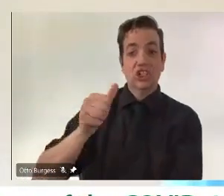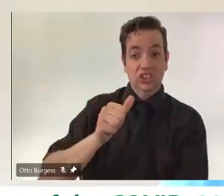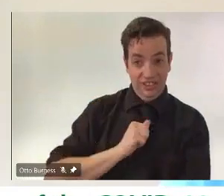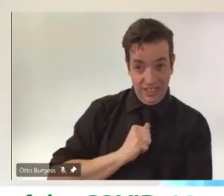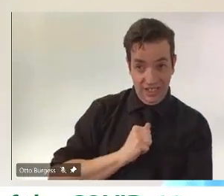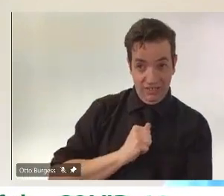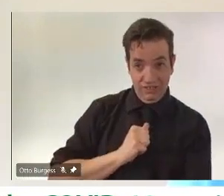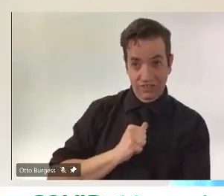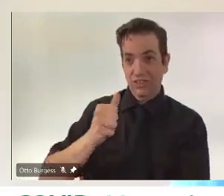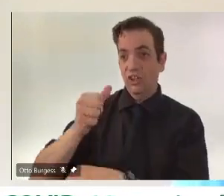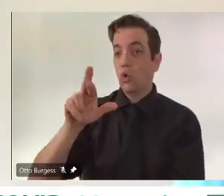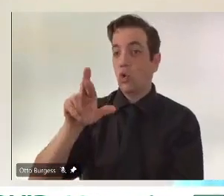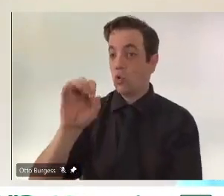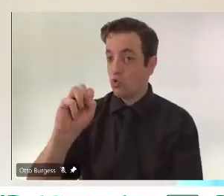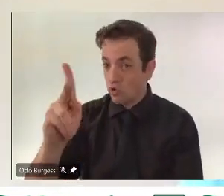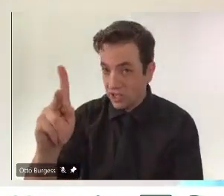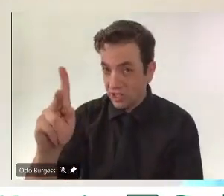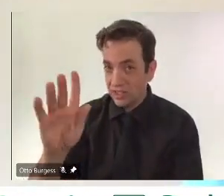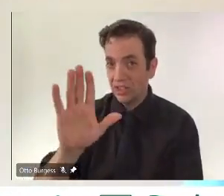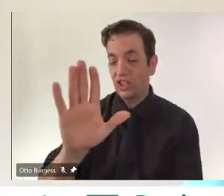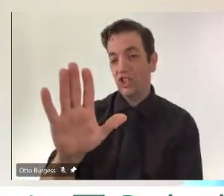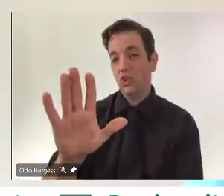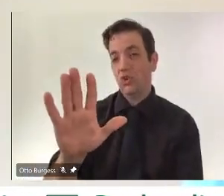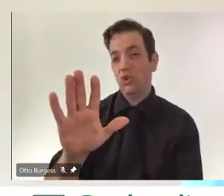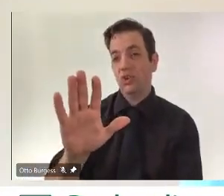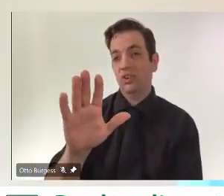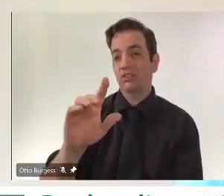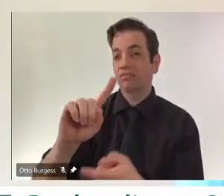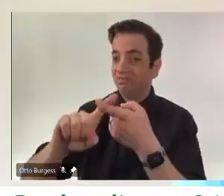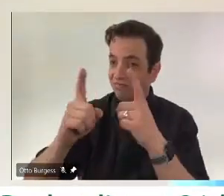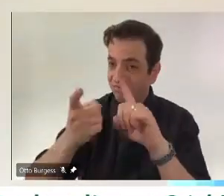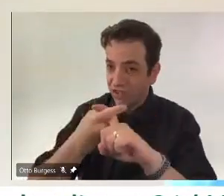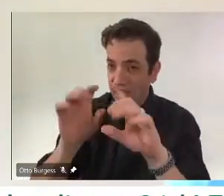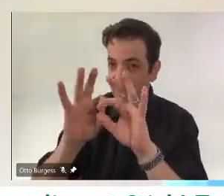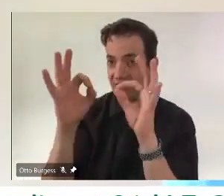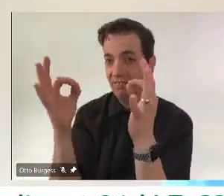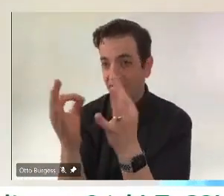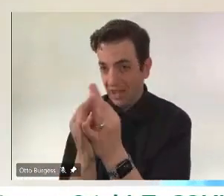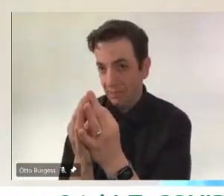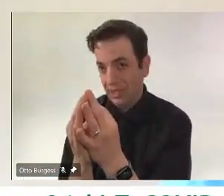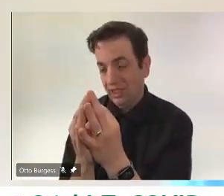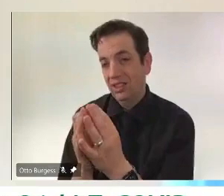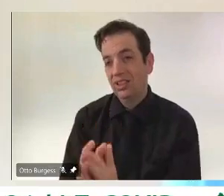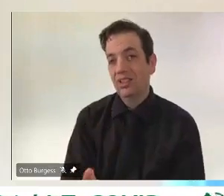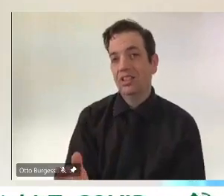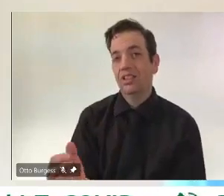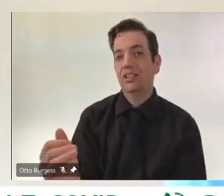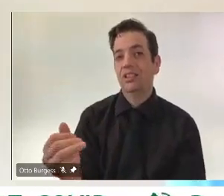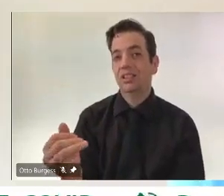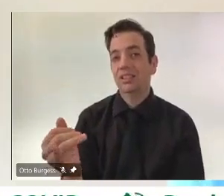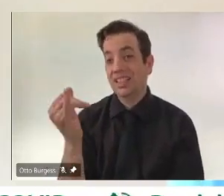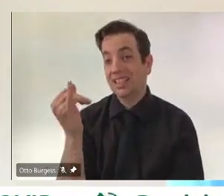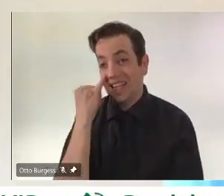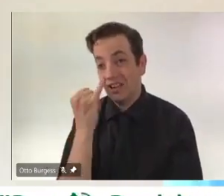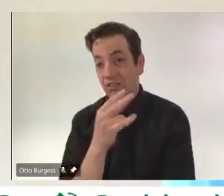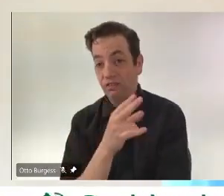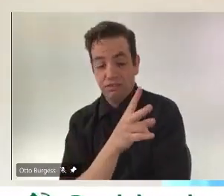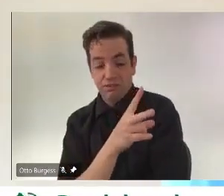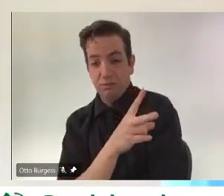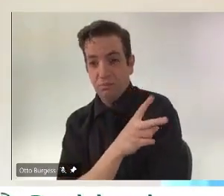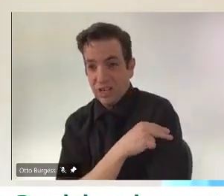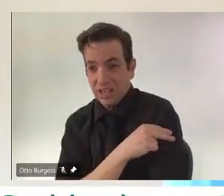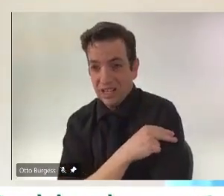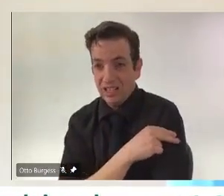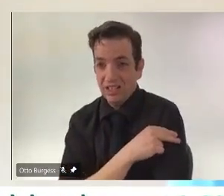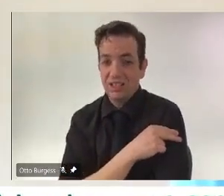And while breakthrough infection rates are very low at one percent, really that can cause serious illness, especially in the